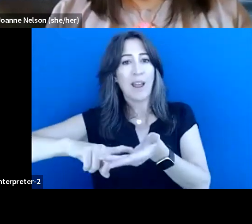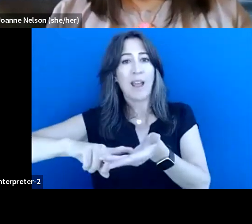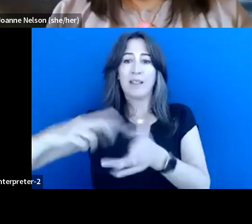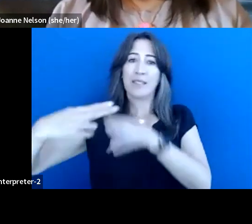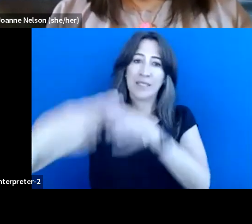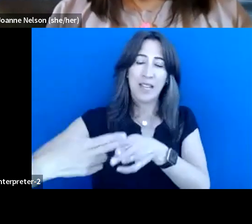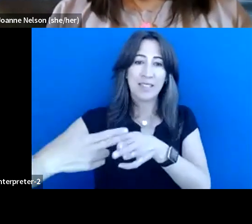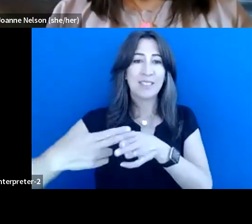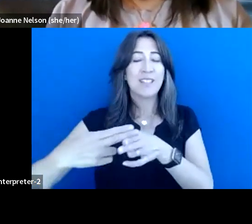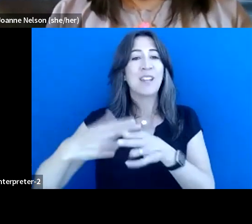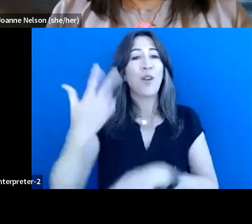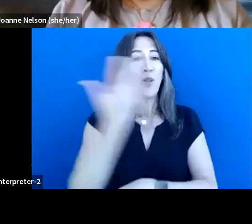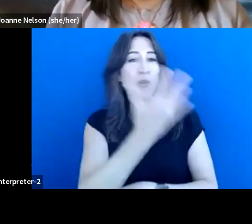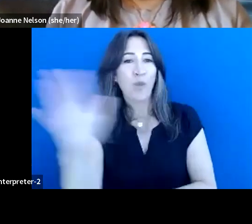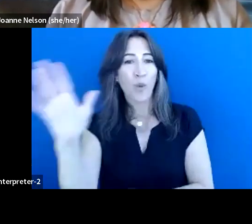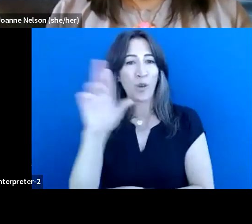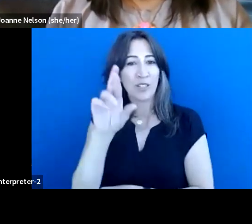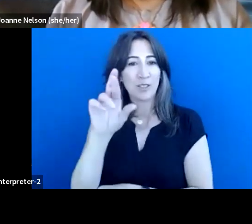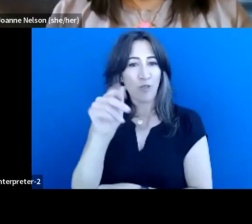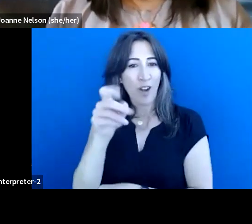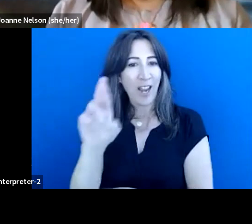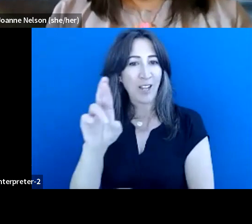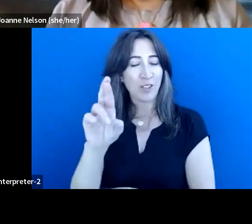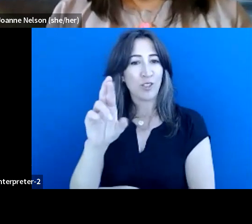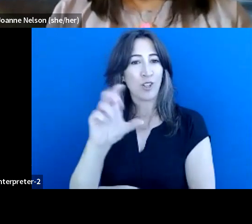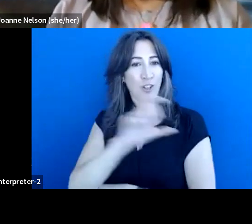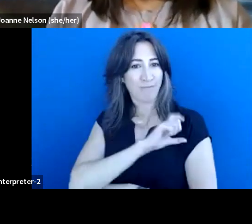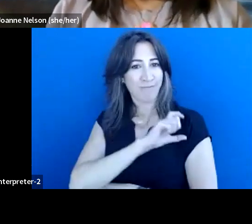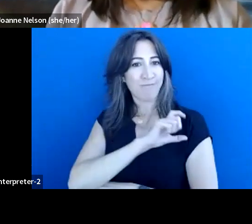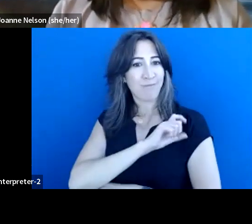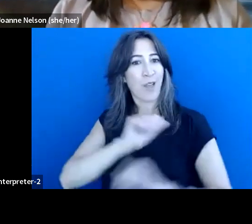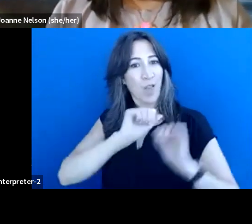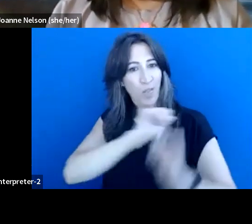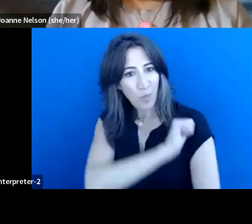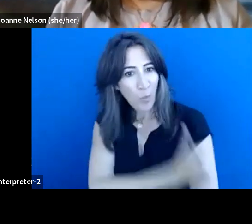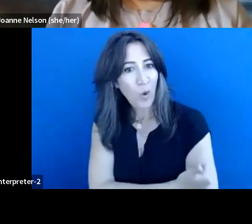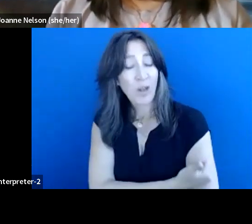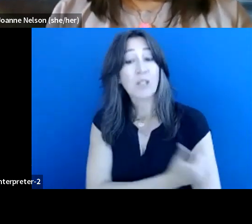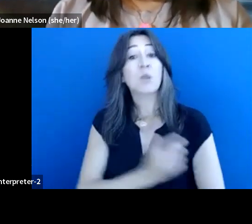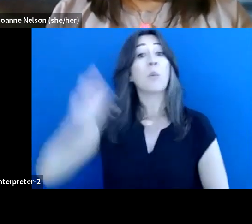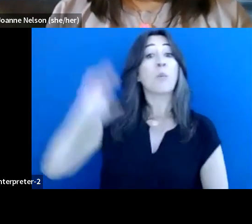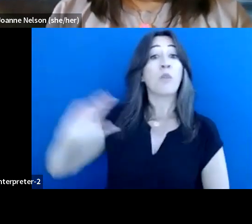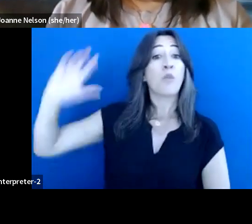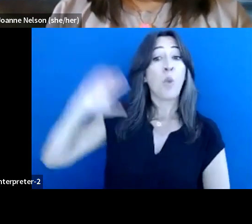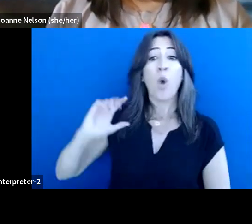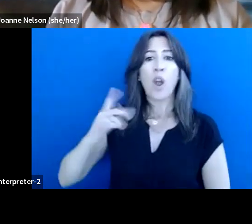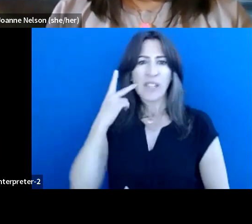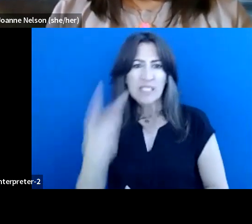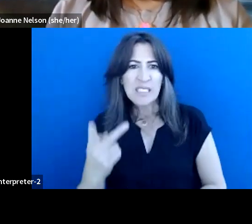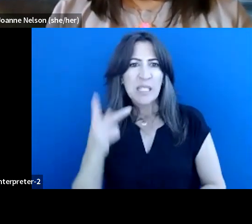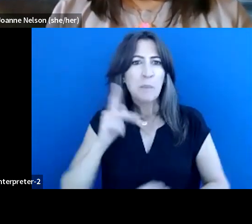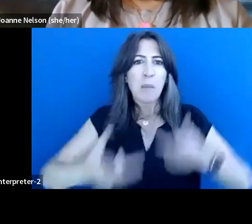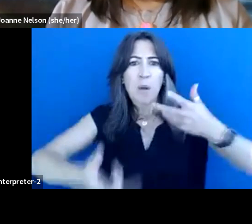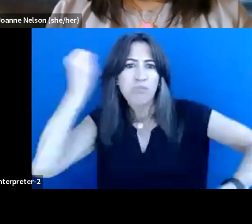ranger authority. So previous to this, when they see poachers in their community, they see people that are